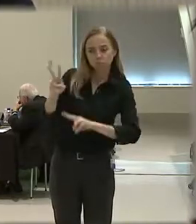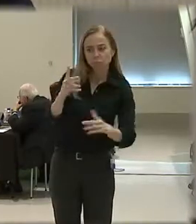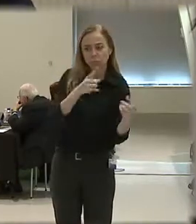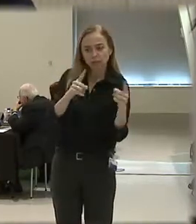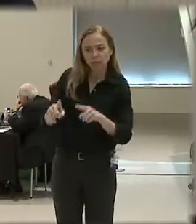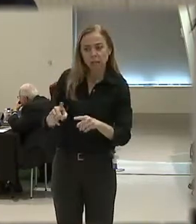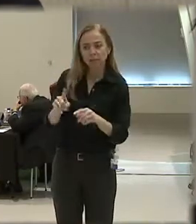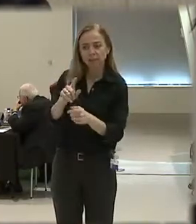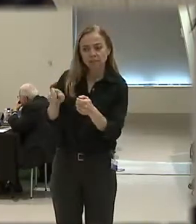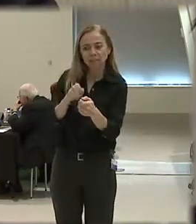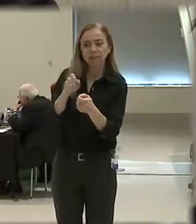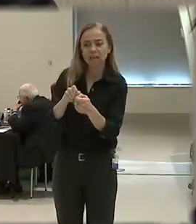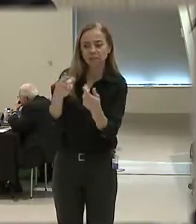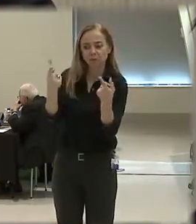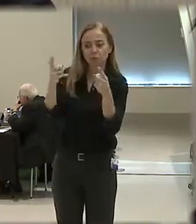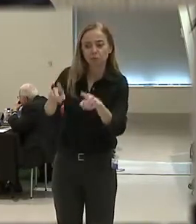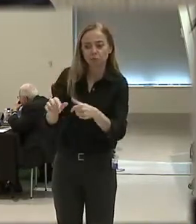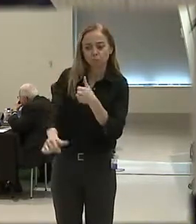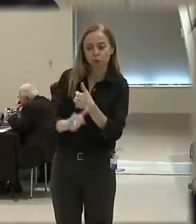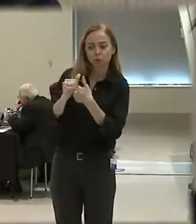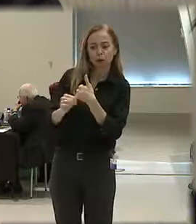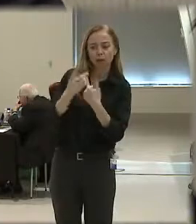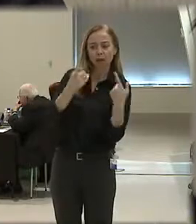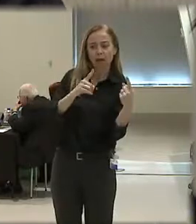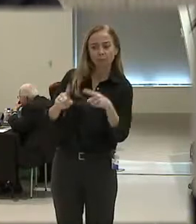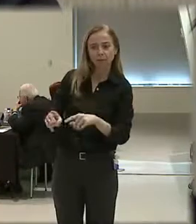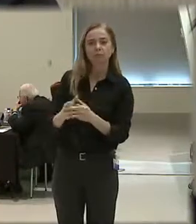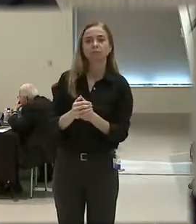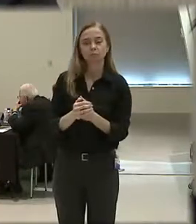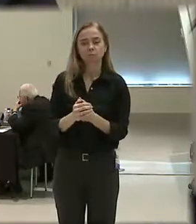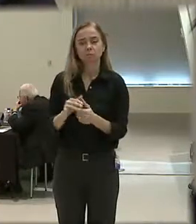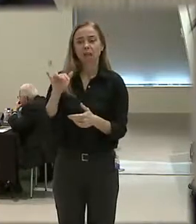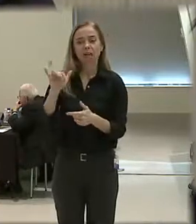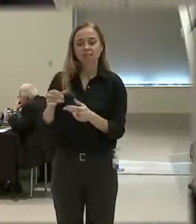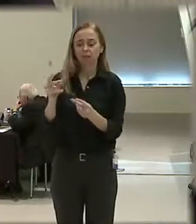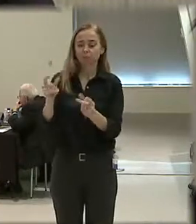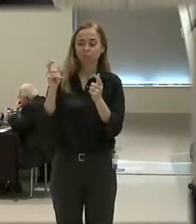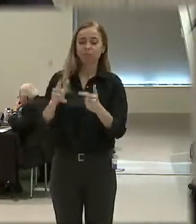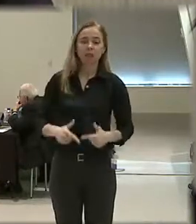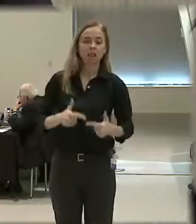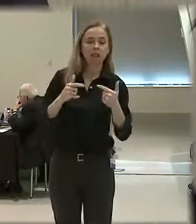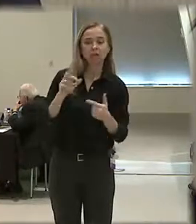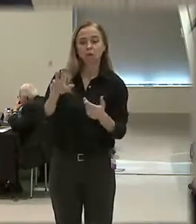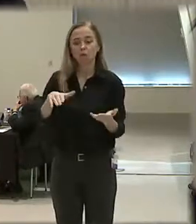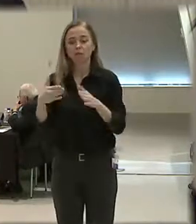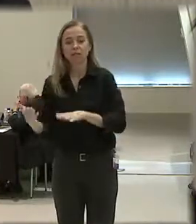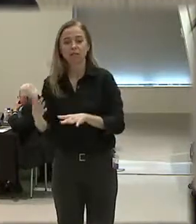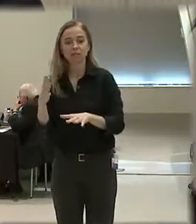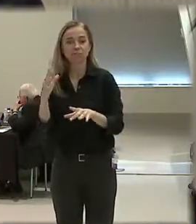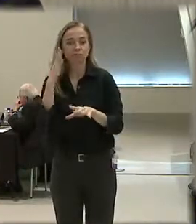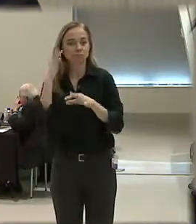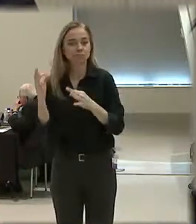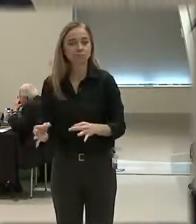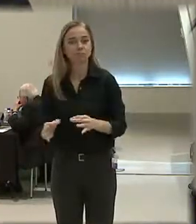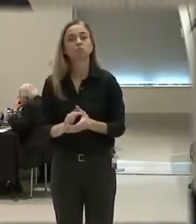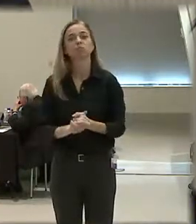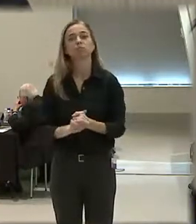exact threat, and they must make that split-second life-or-death decision. When we allow